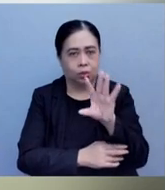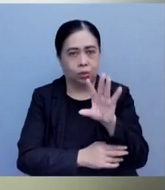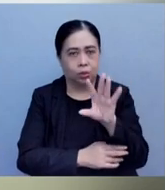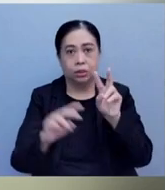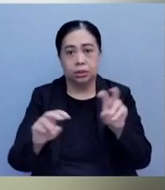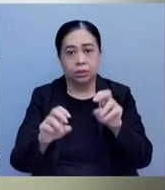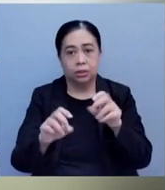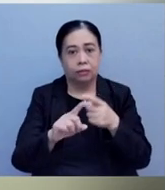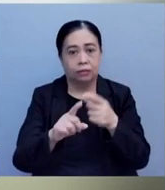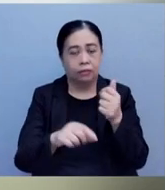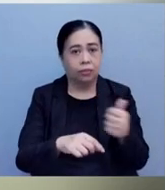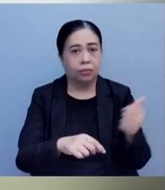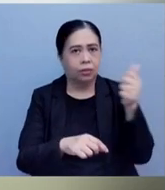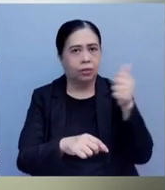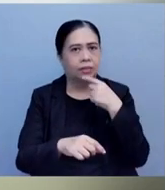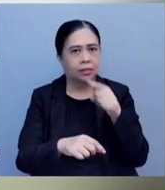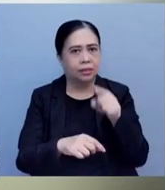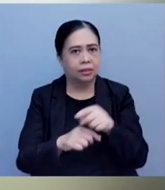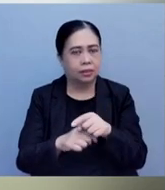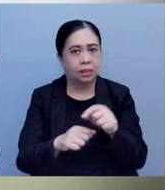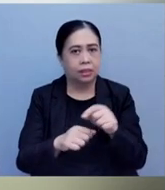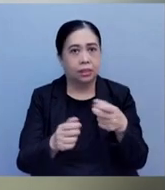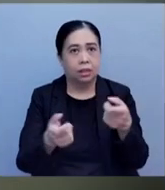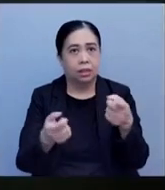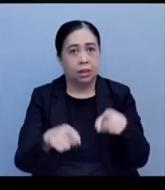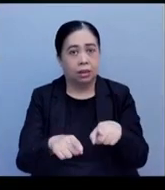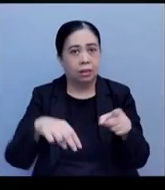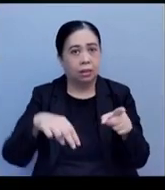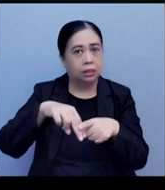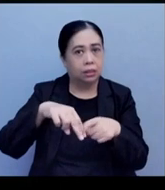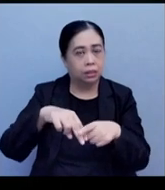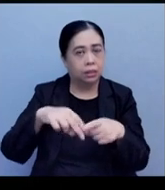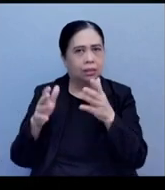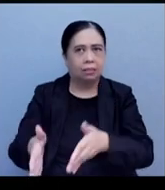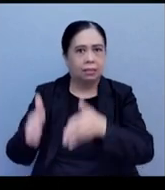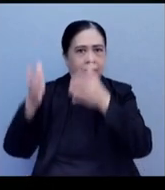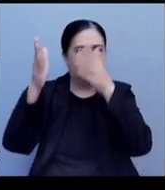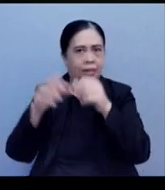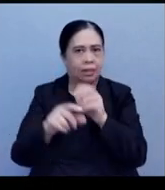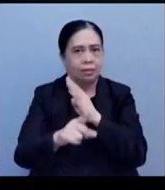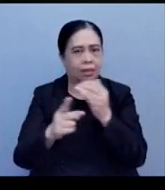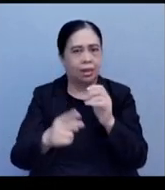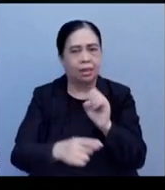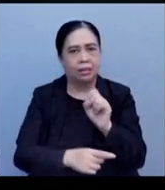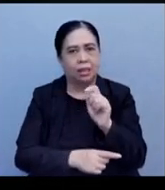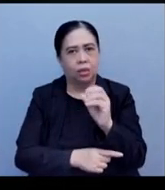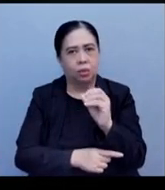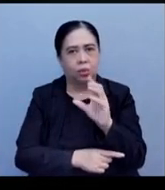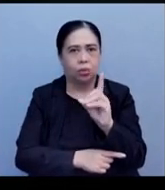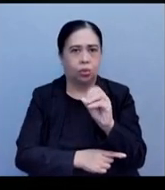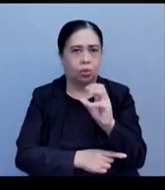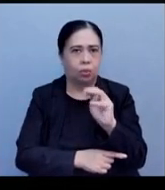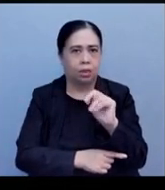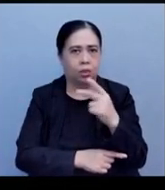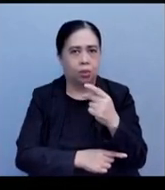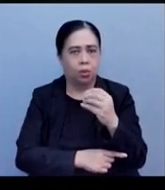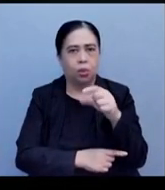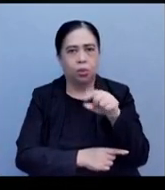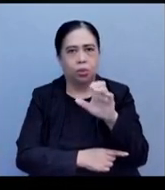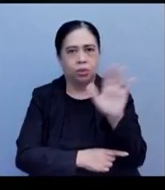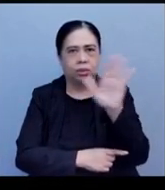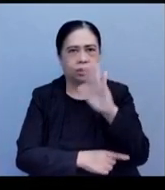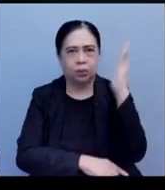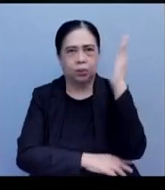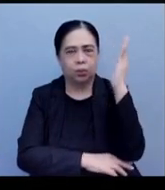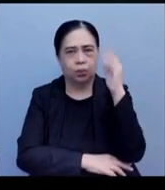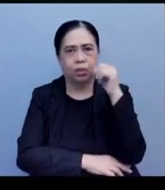that the initiation rites was conducted in an abandoned building in Barangay Santo Domingo in Quezon City around 12 noon yesterday